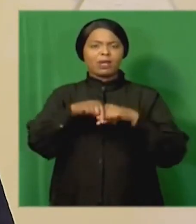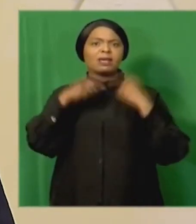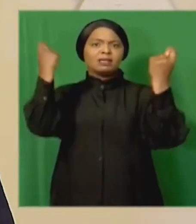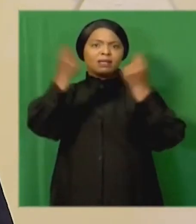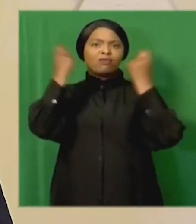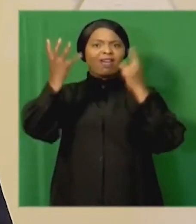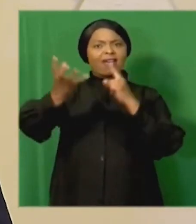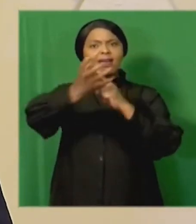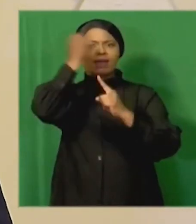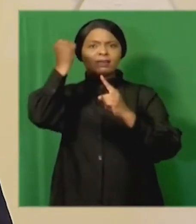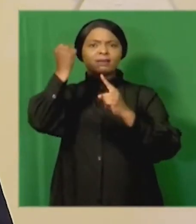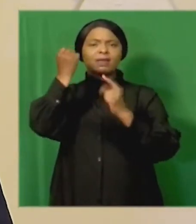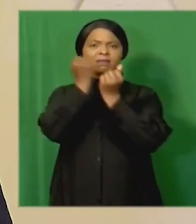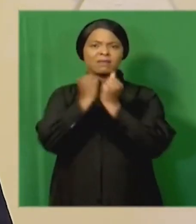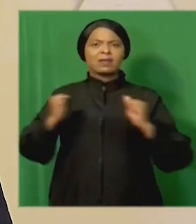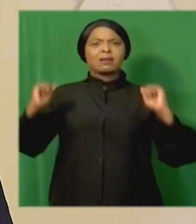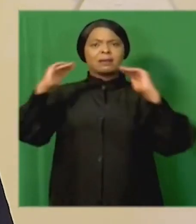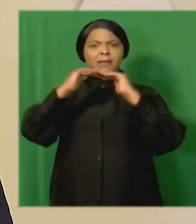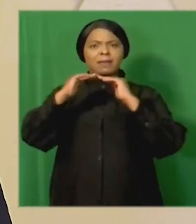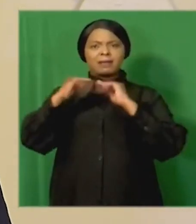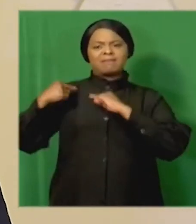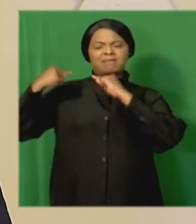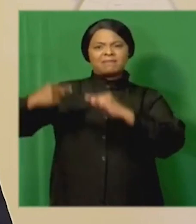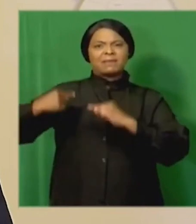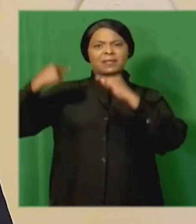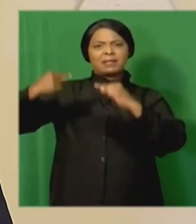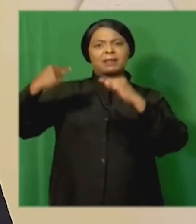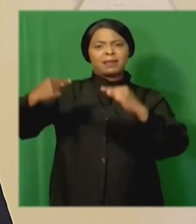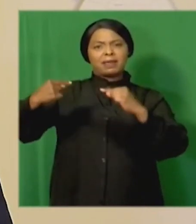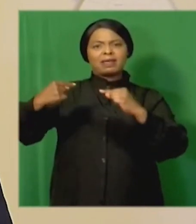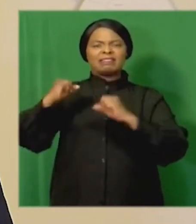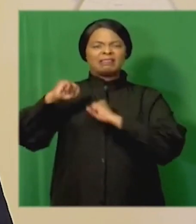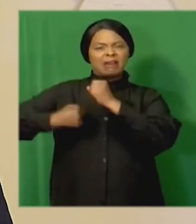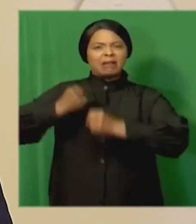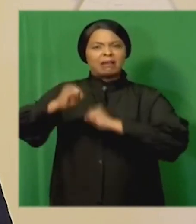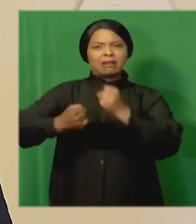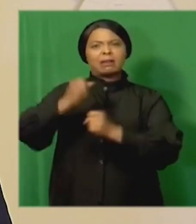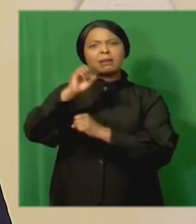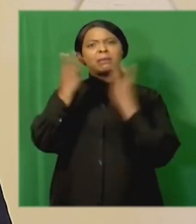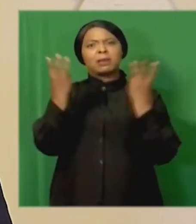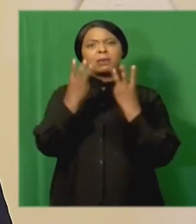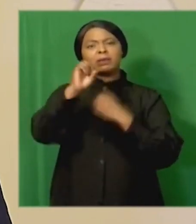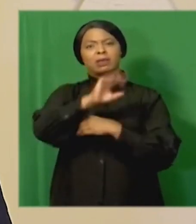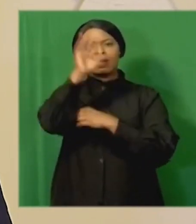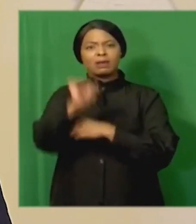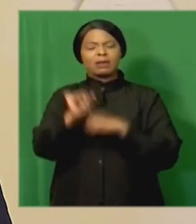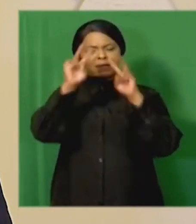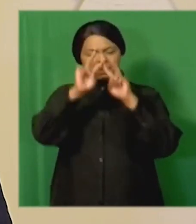fulfillment of the struggle of the people of South Africa for democracy, peace, and freedom,